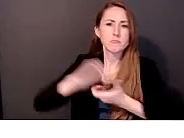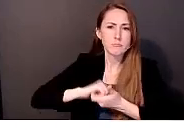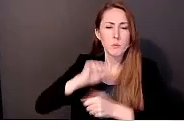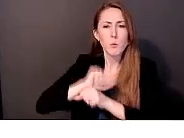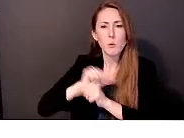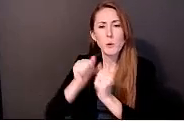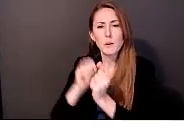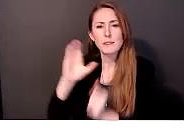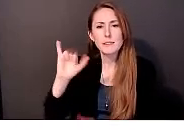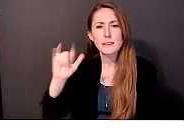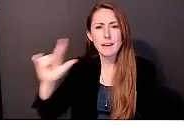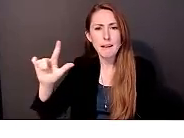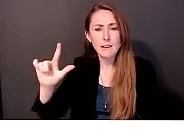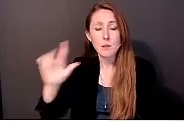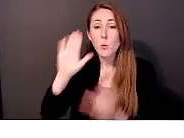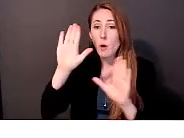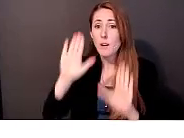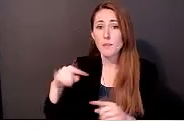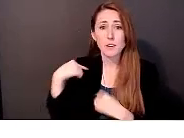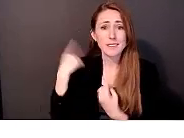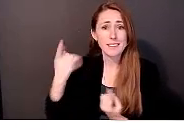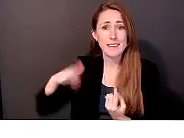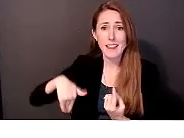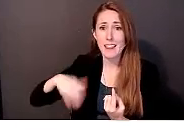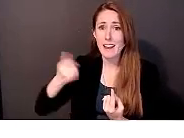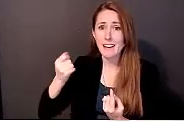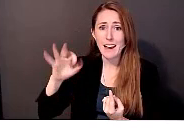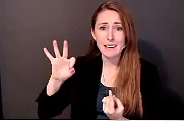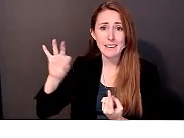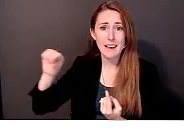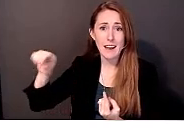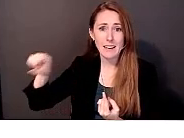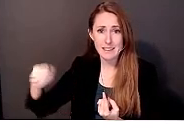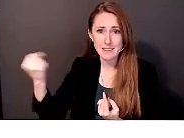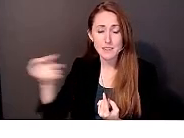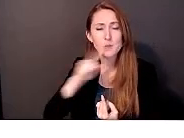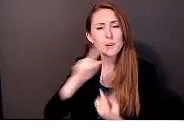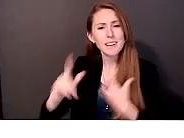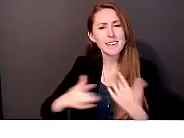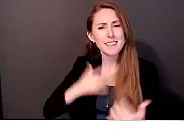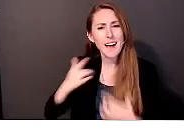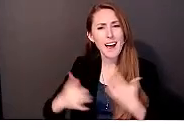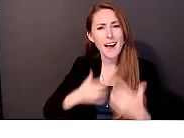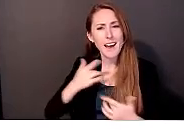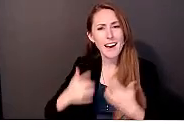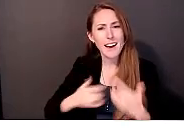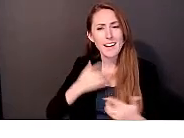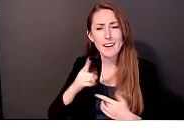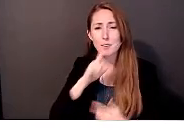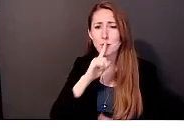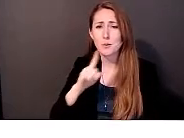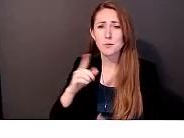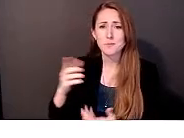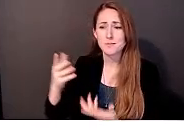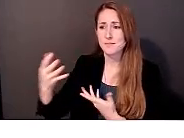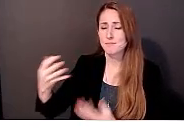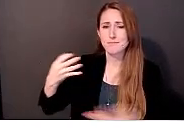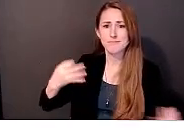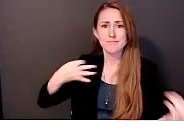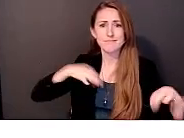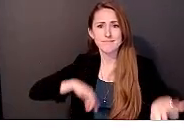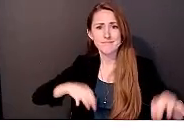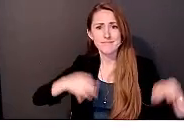the, uh, late 90s. Um, and it's really exciting to be able to come in and really benefit from those long-standing